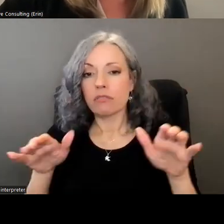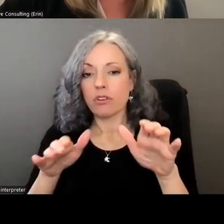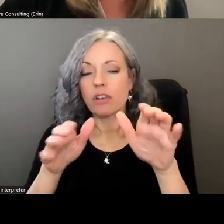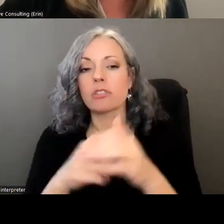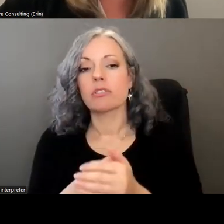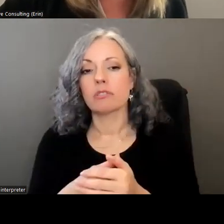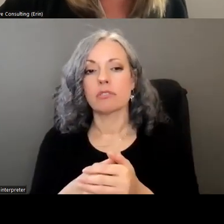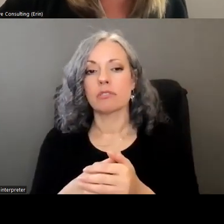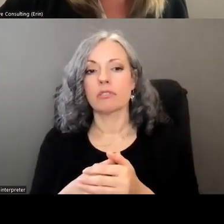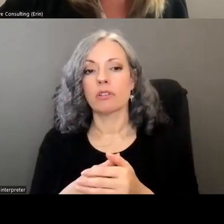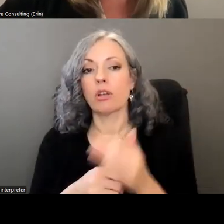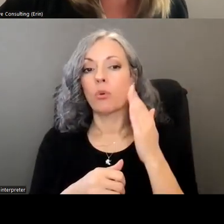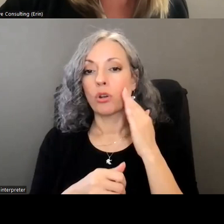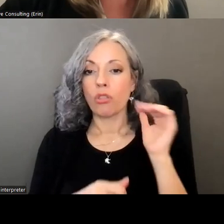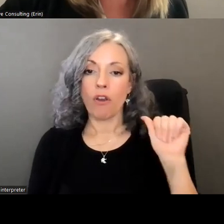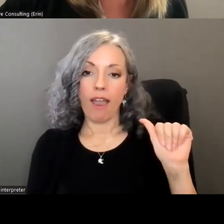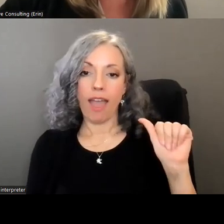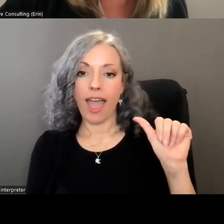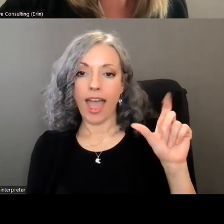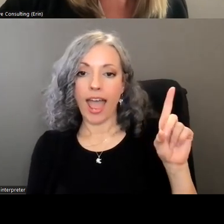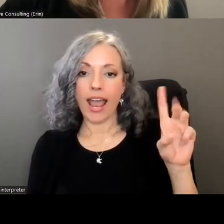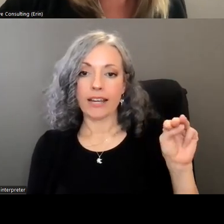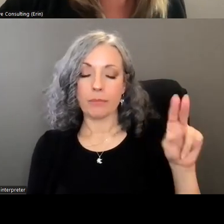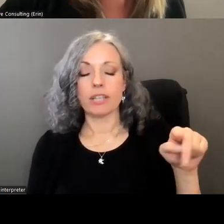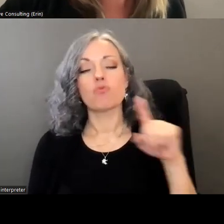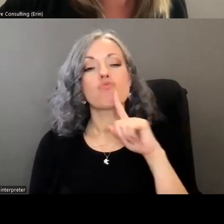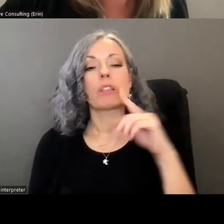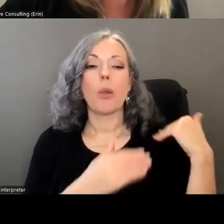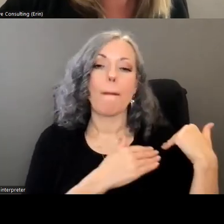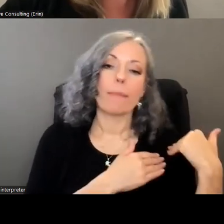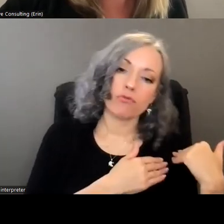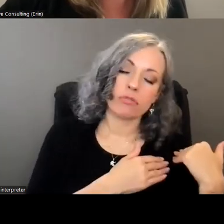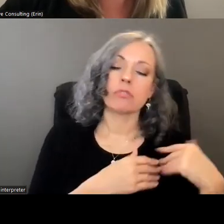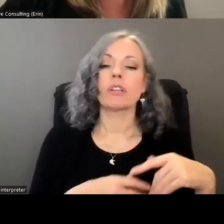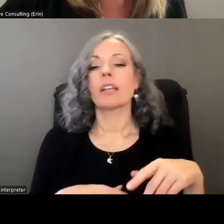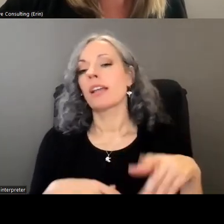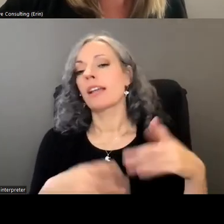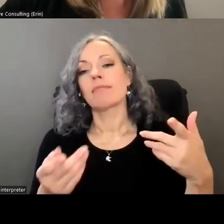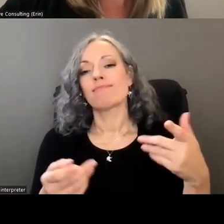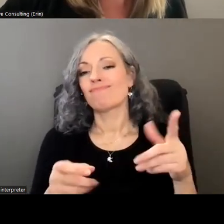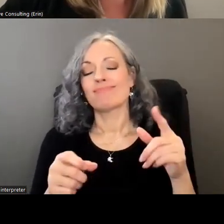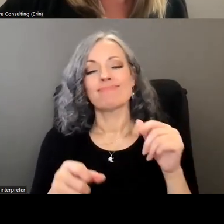tasks and requirements that are burdensome that take up additional resources and capacities